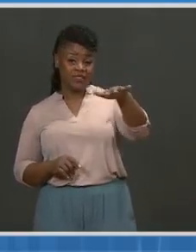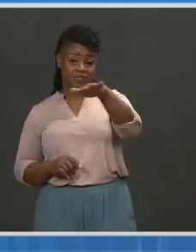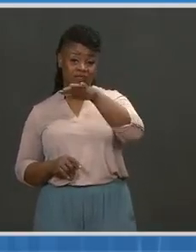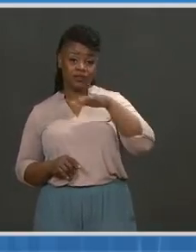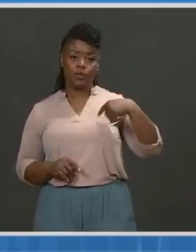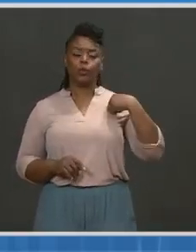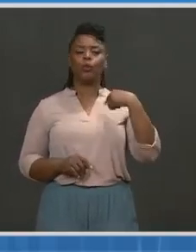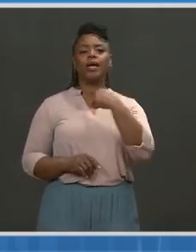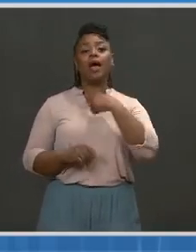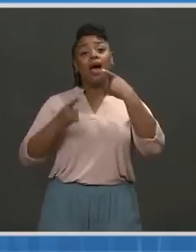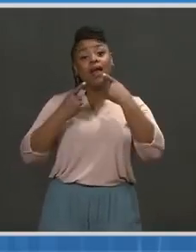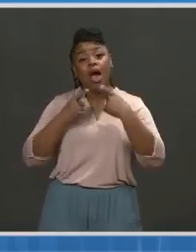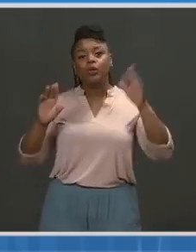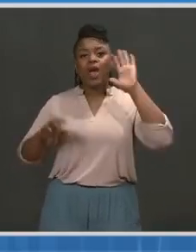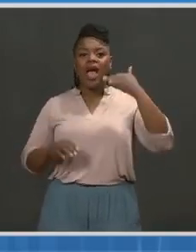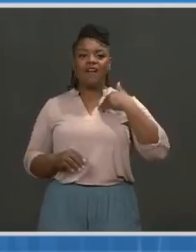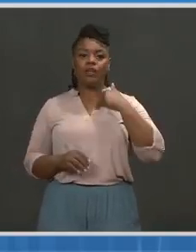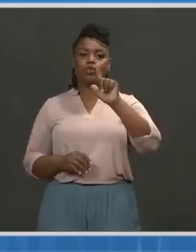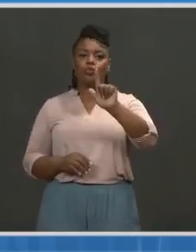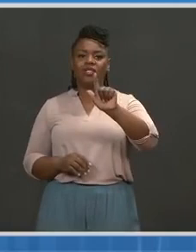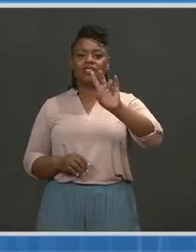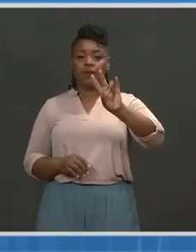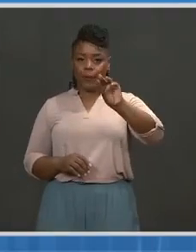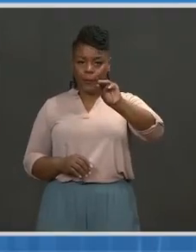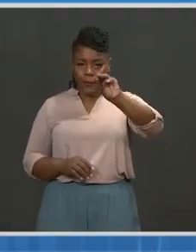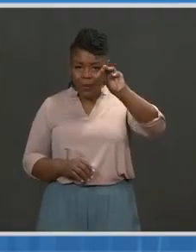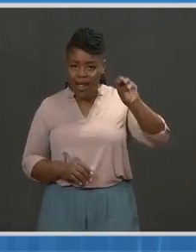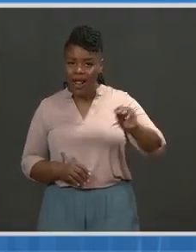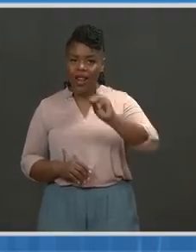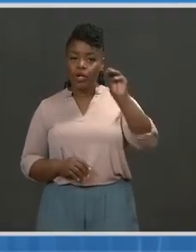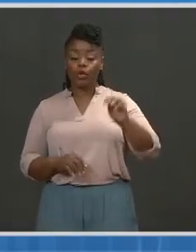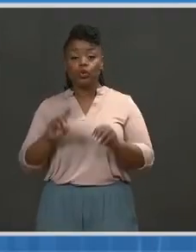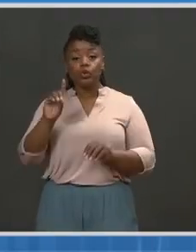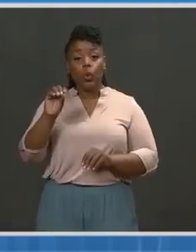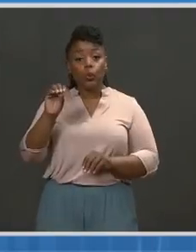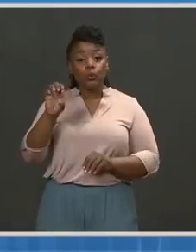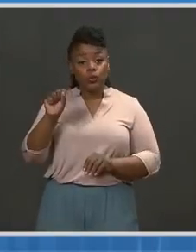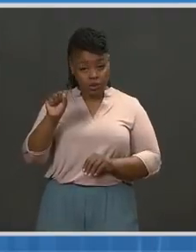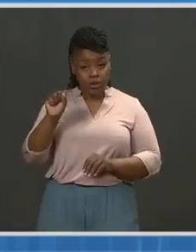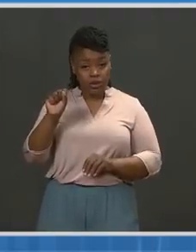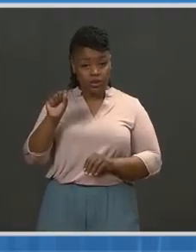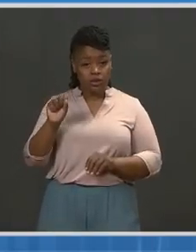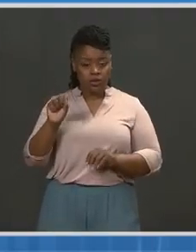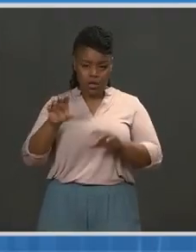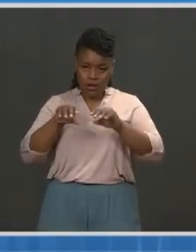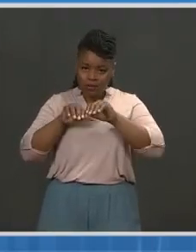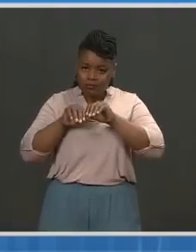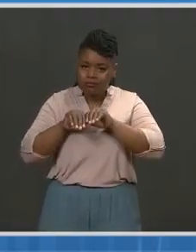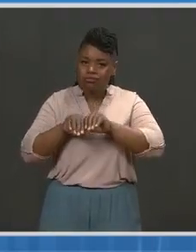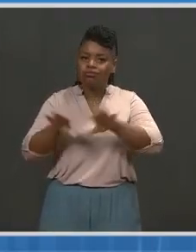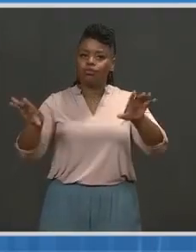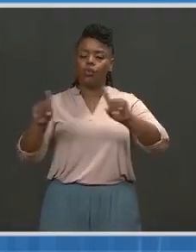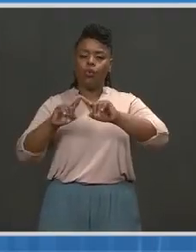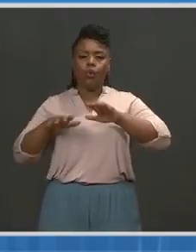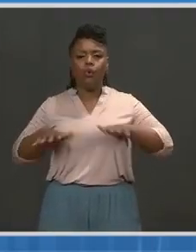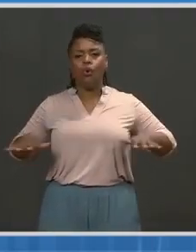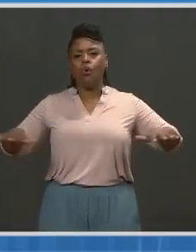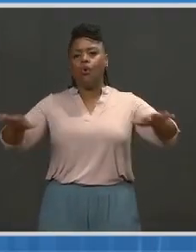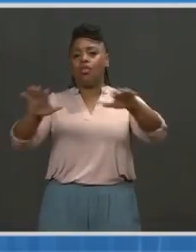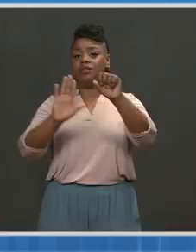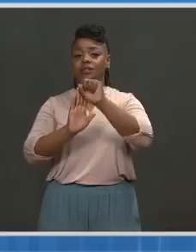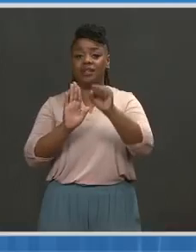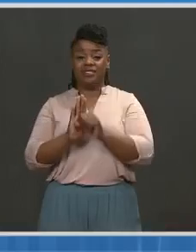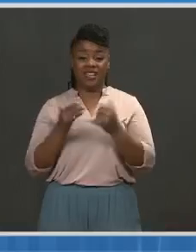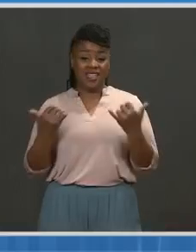we announced that we will have 27 million doses allocated across all distribution channels this week.